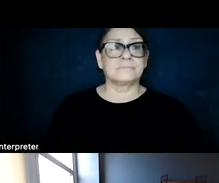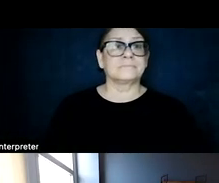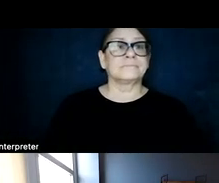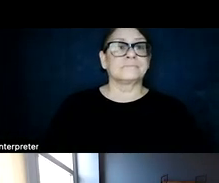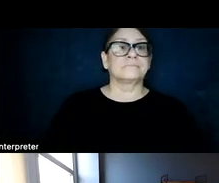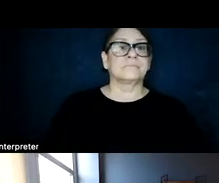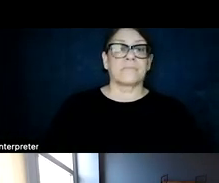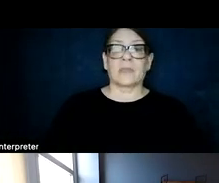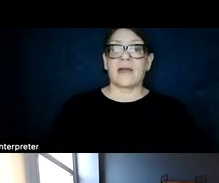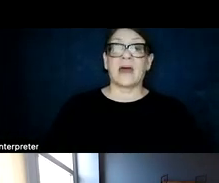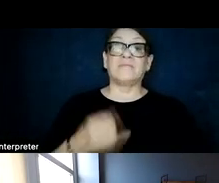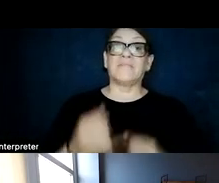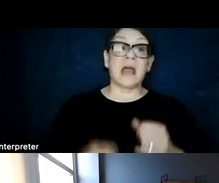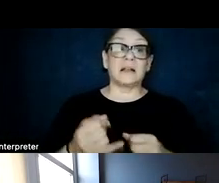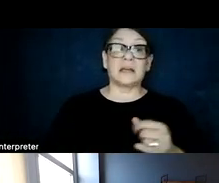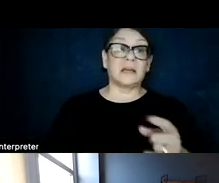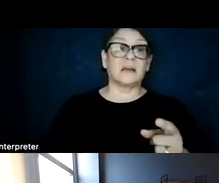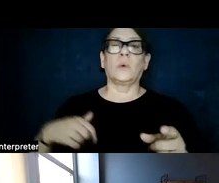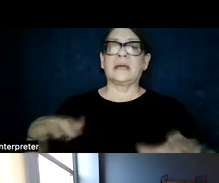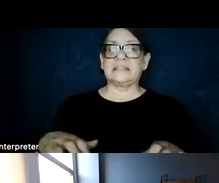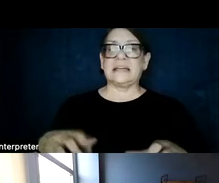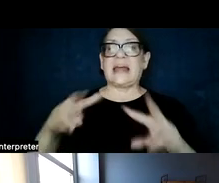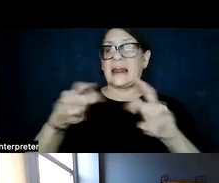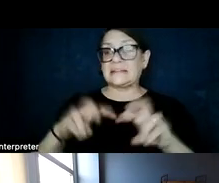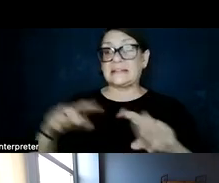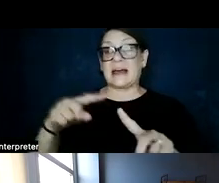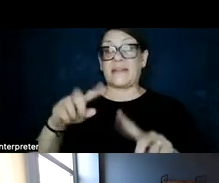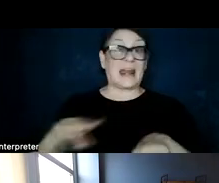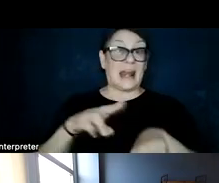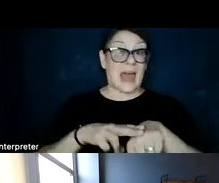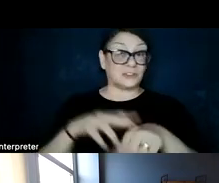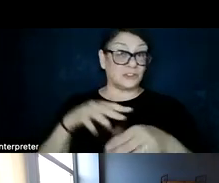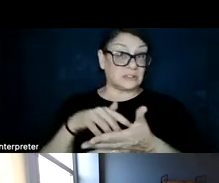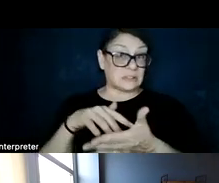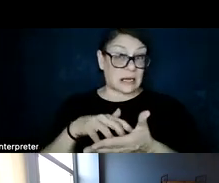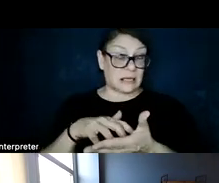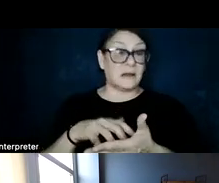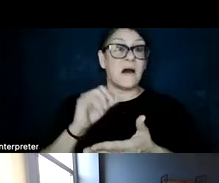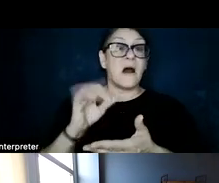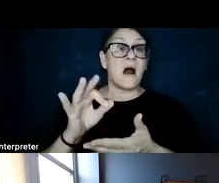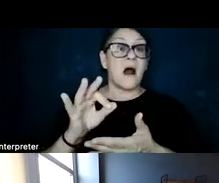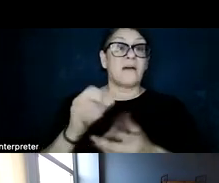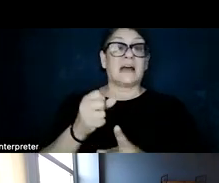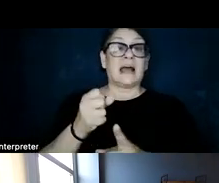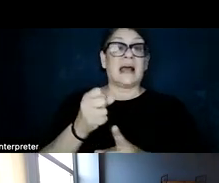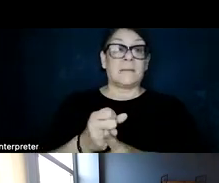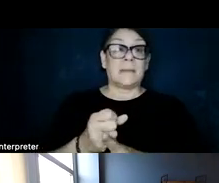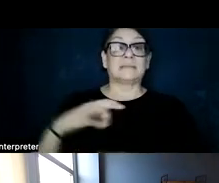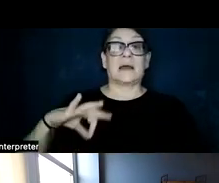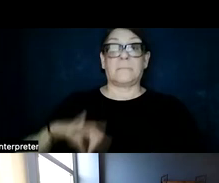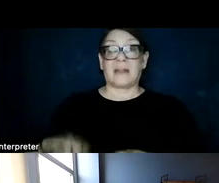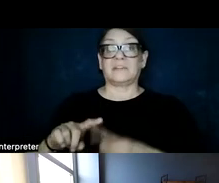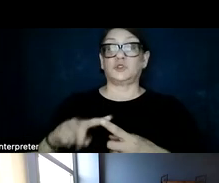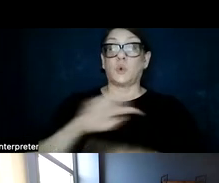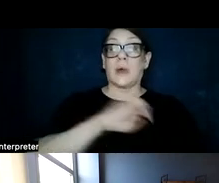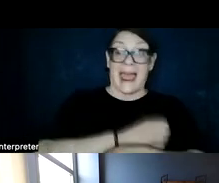And then finally, we did an analysis for the national study of impacts and benefits to energy